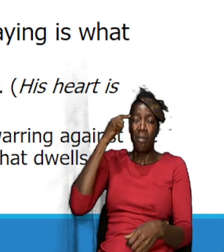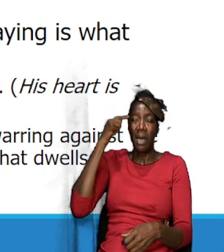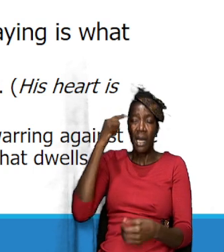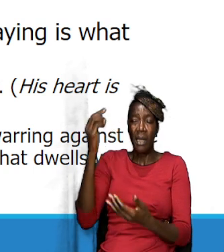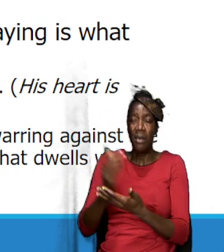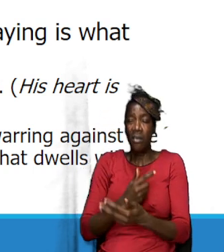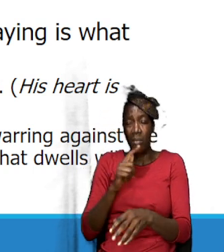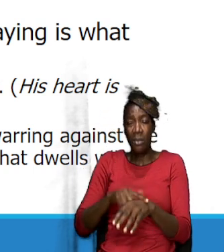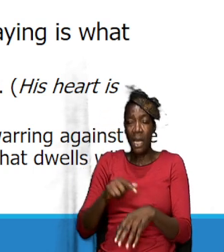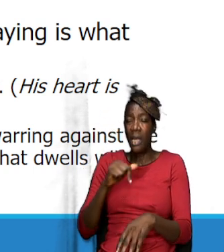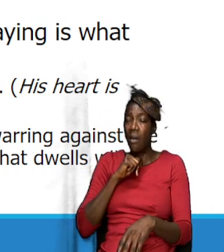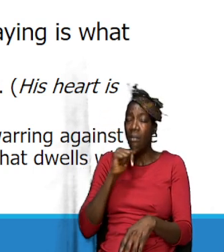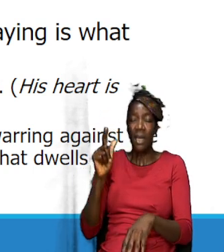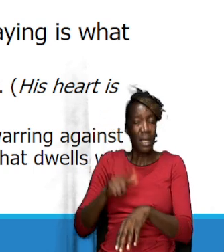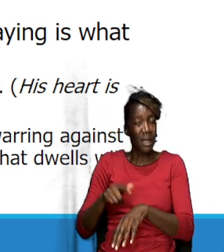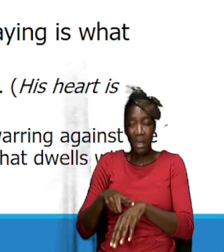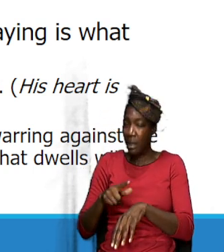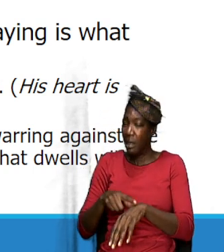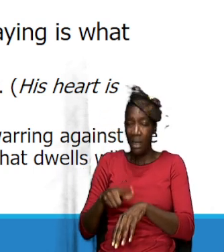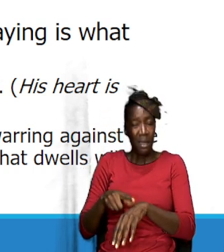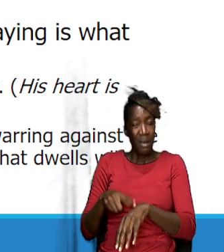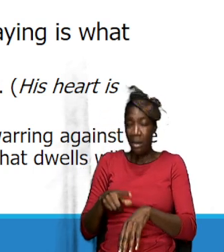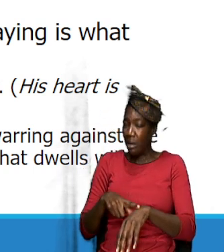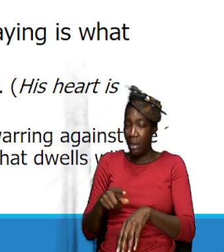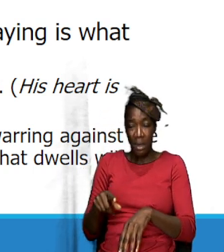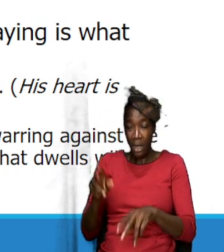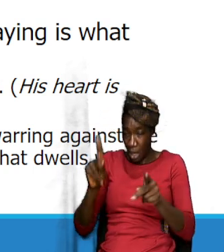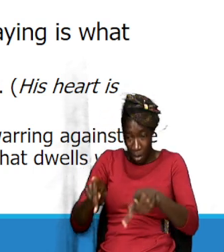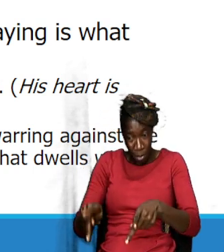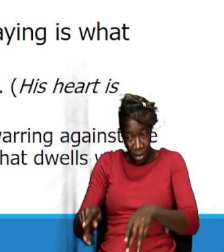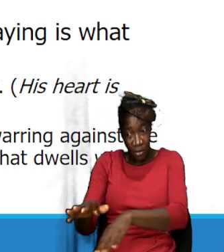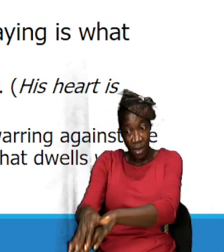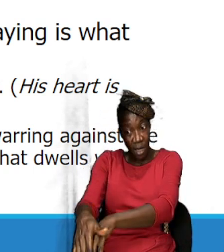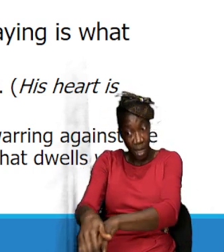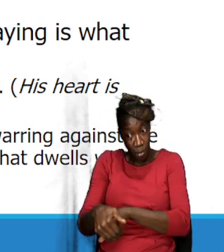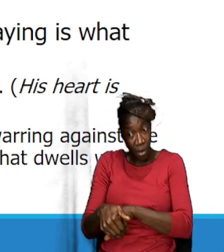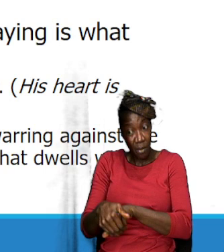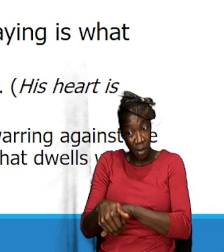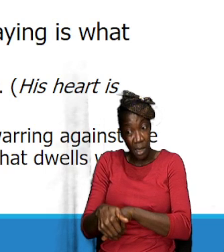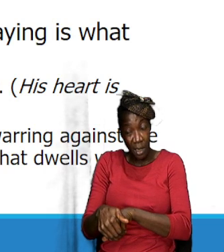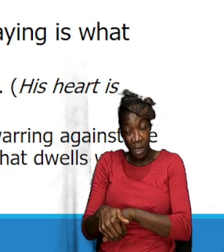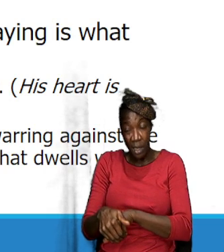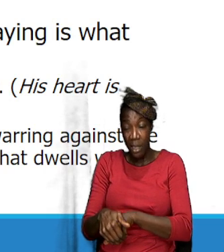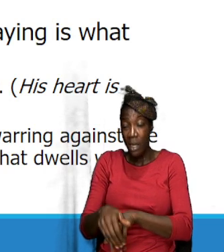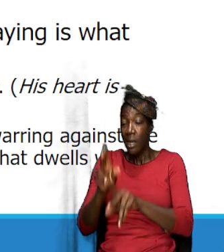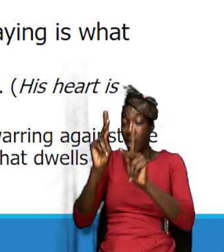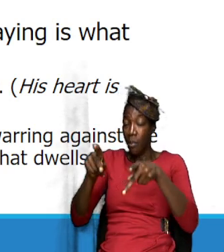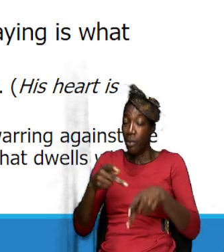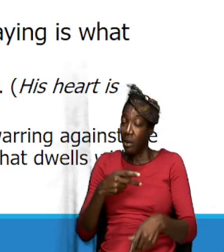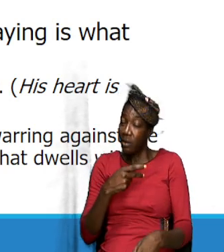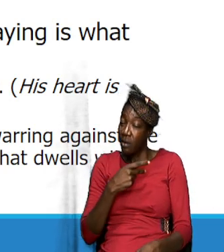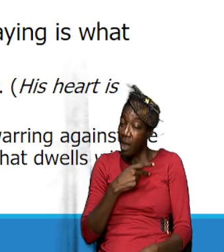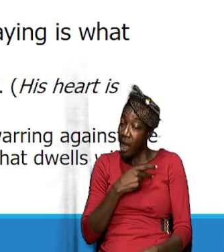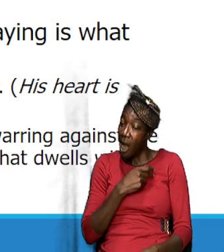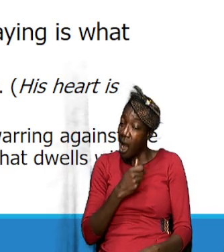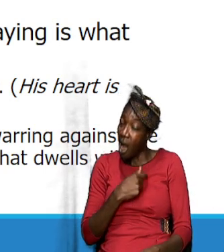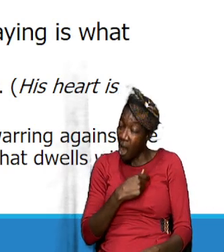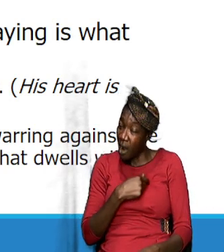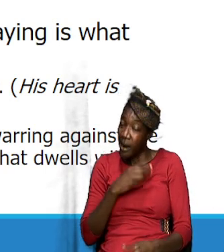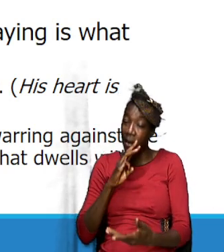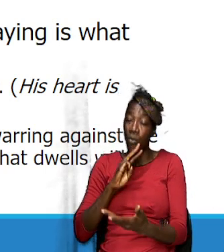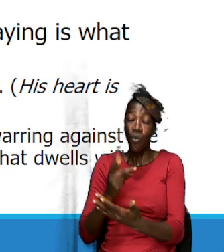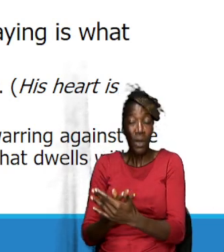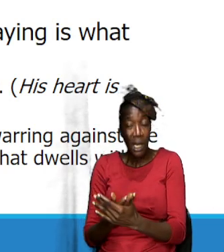it's not that the person is a hypocrite sometimes it's that the person's heart is willing they want to serve God